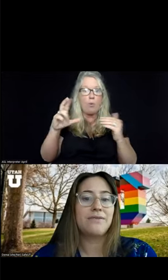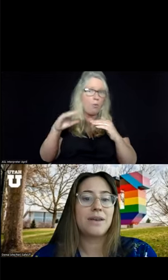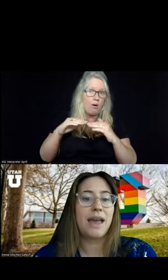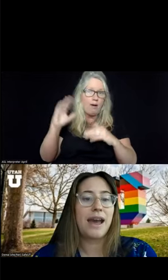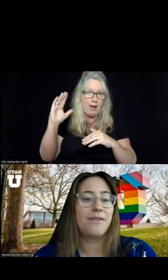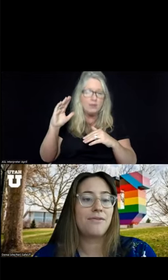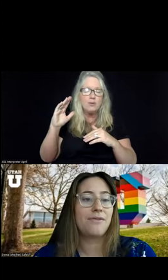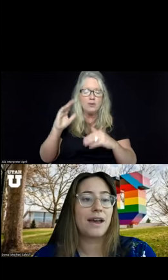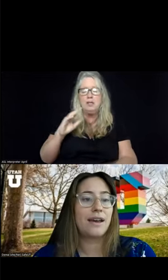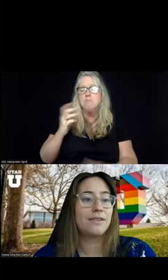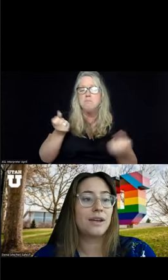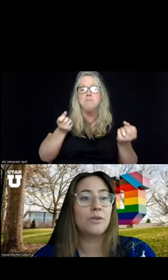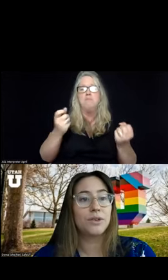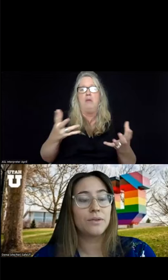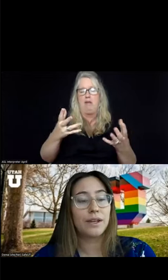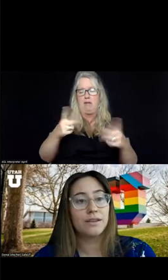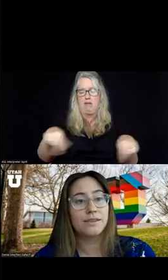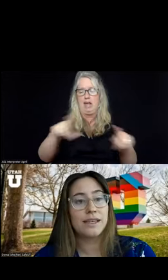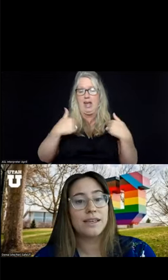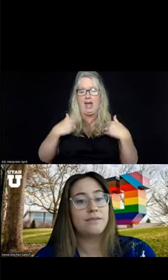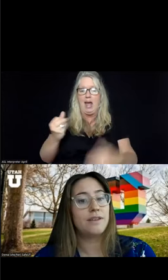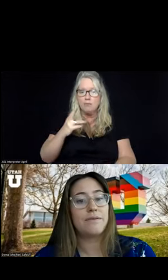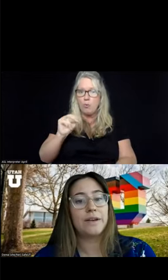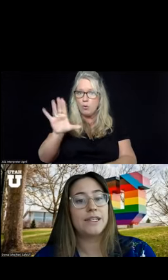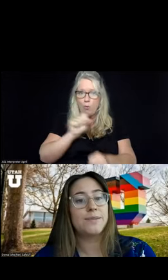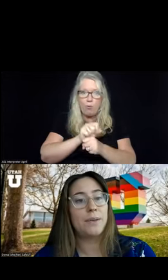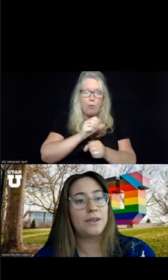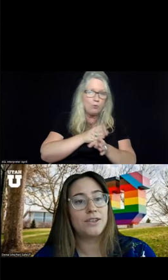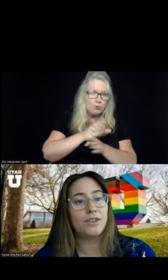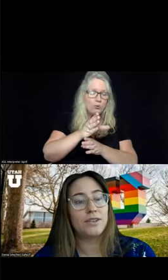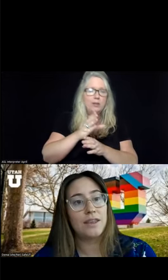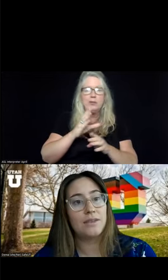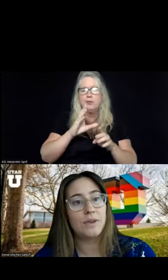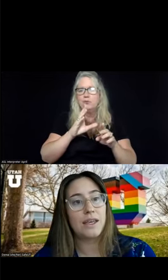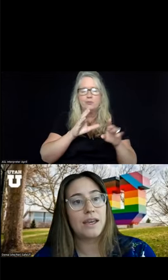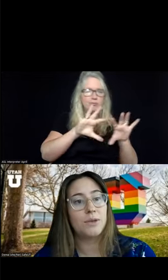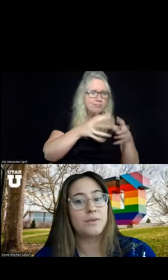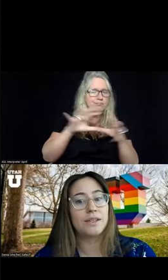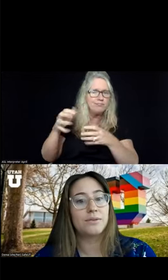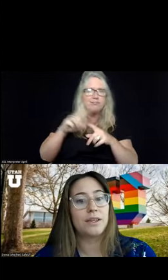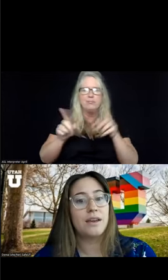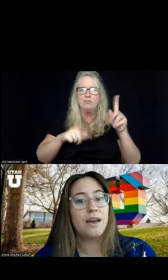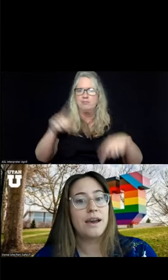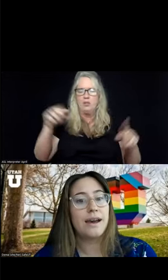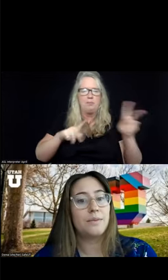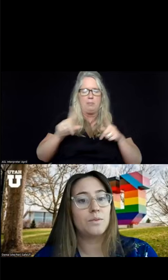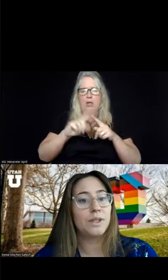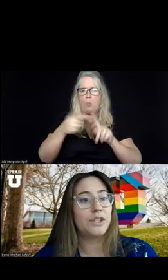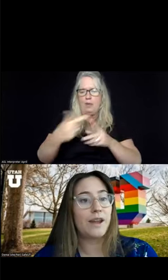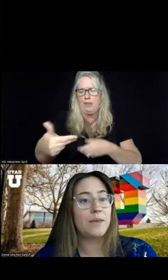Many of them have their own careers in various populations. And then when they come to us, we